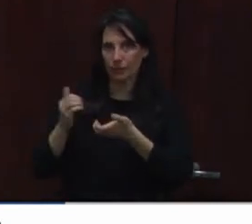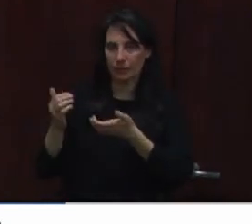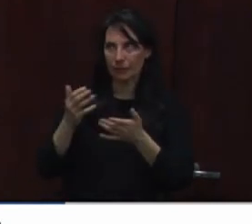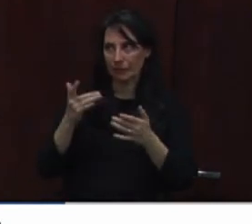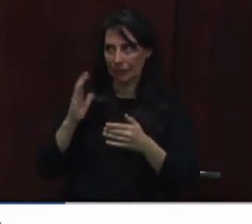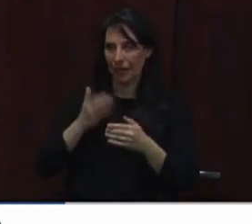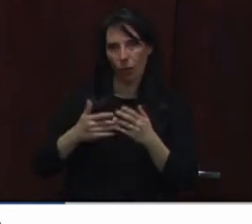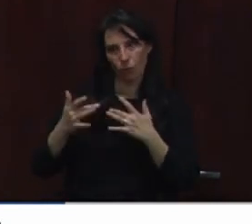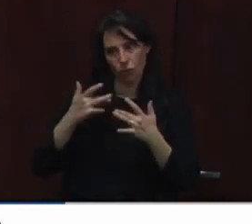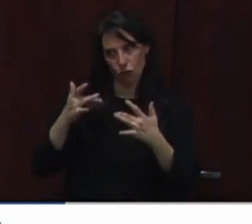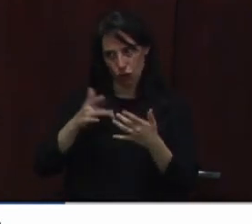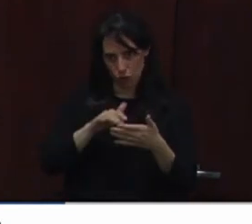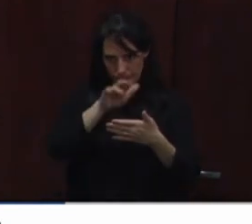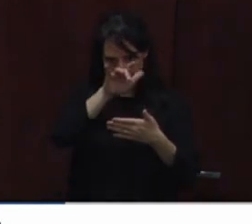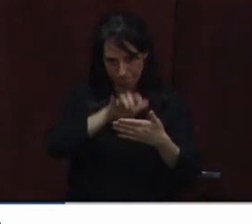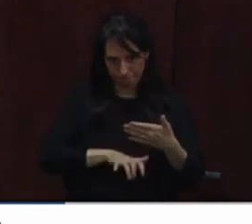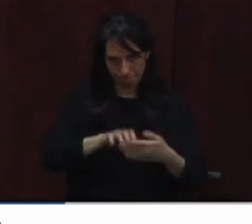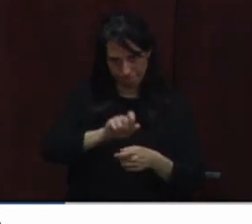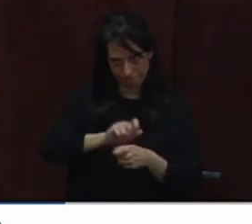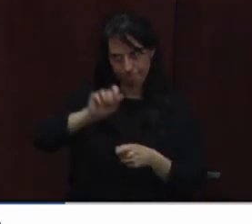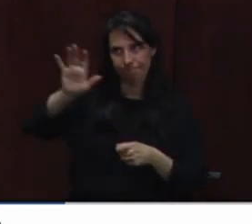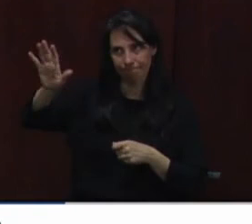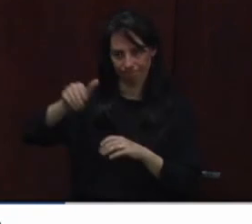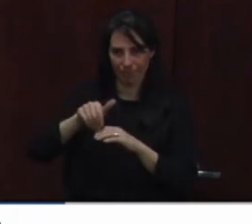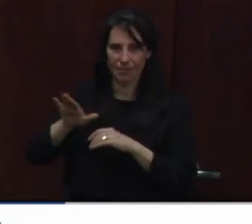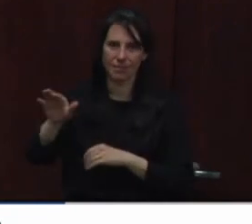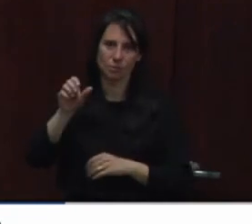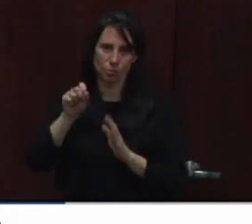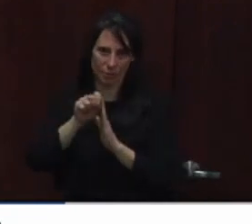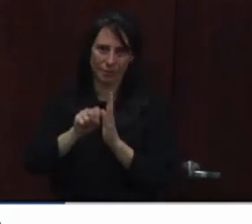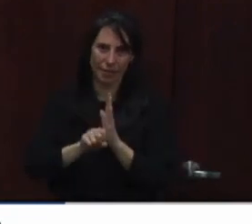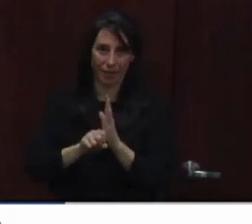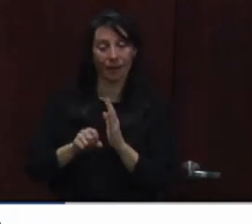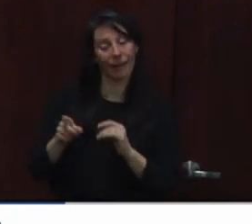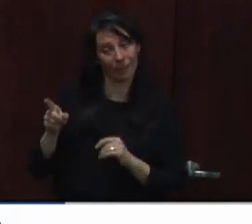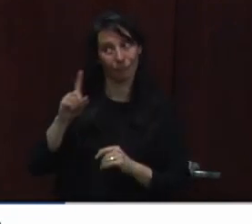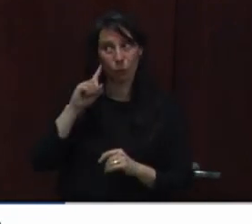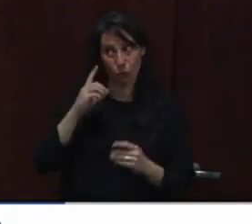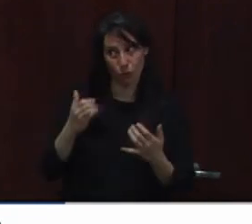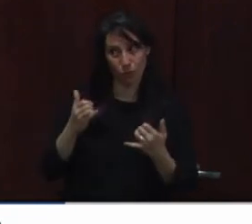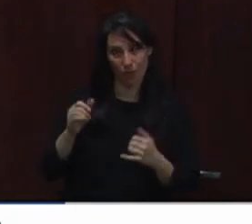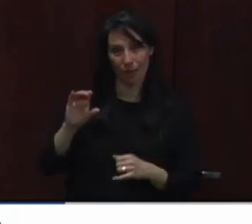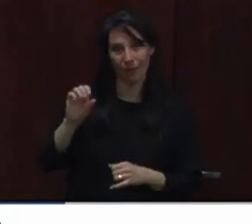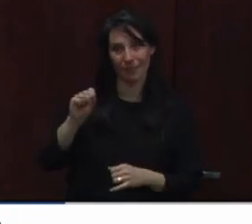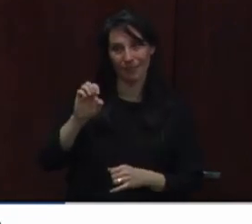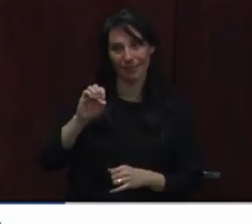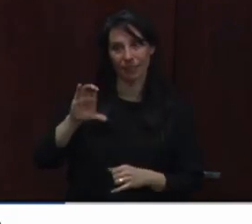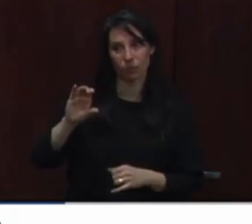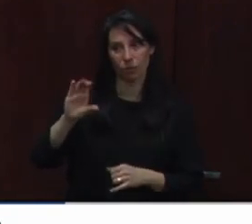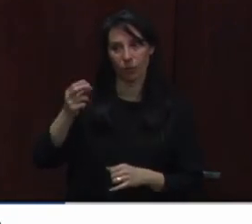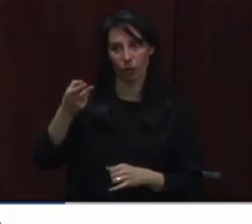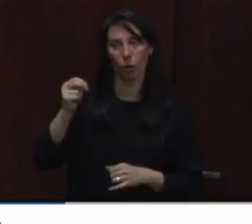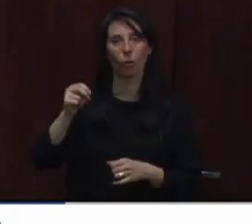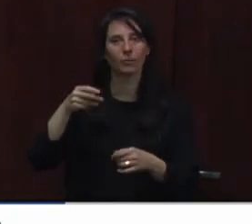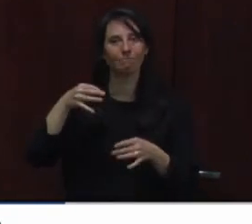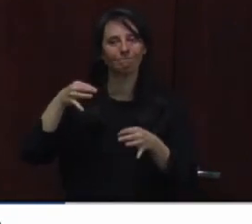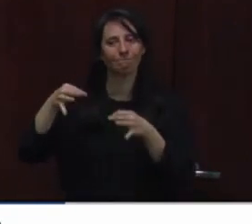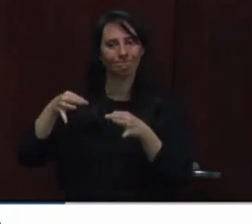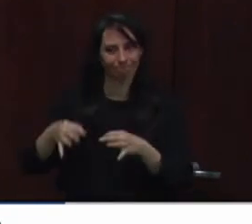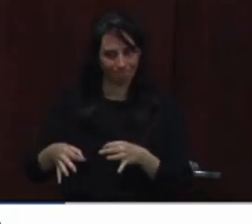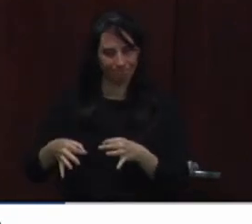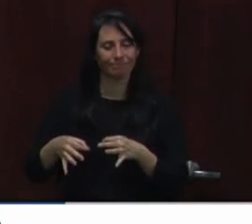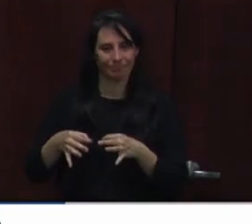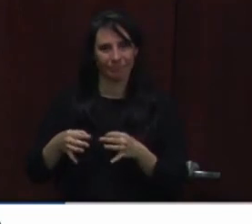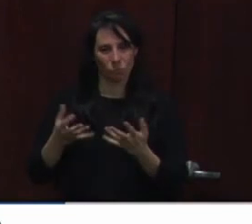with the state and if you didn't hear today the Secretary outlined that new guidance to help us have a little bit more